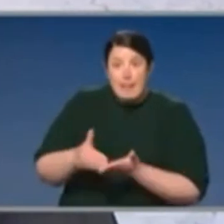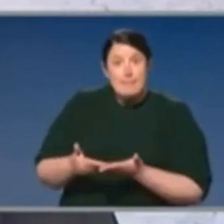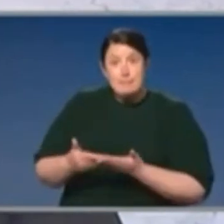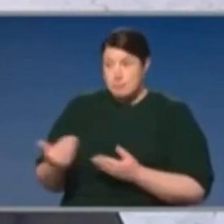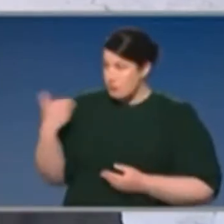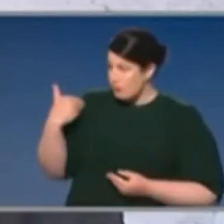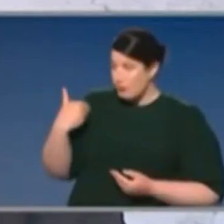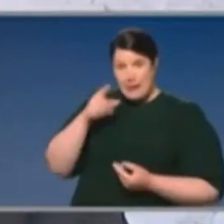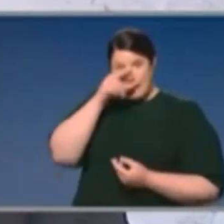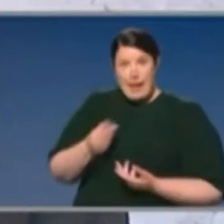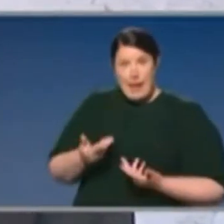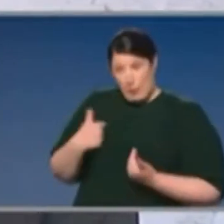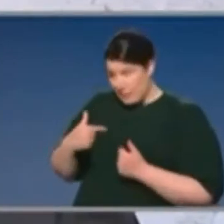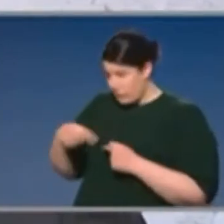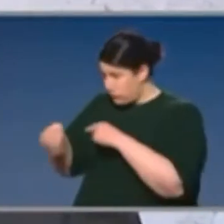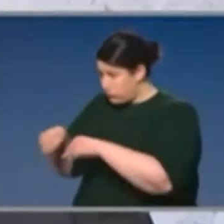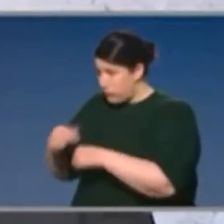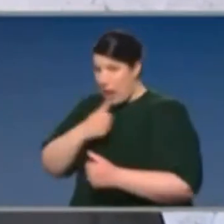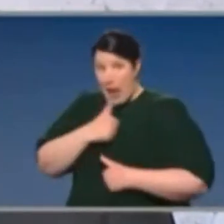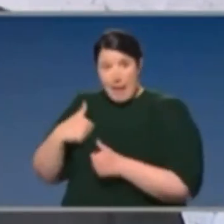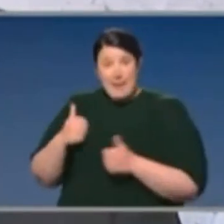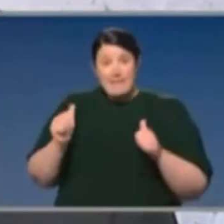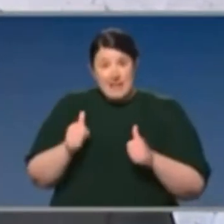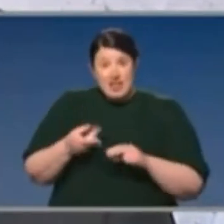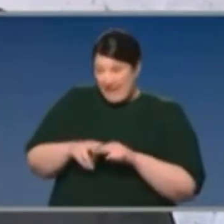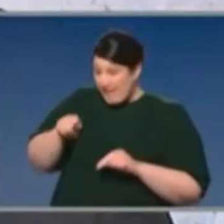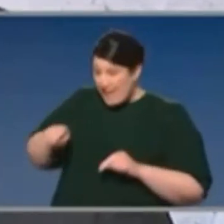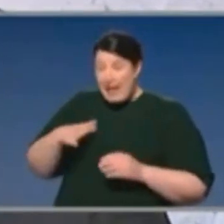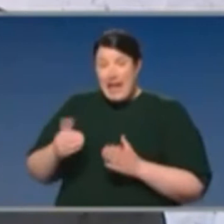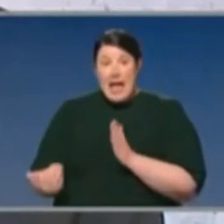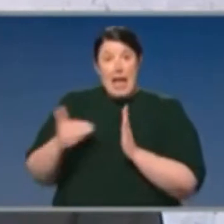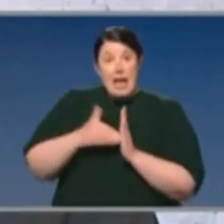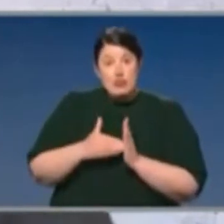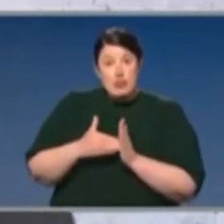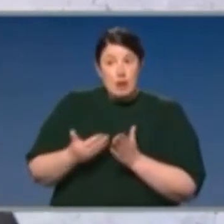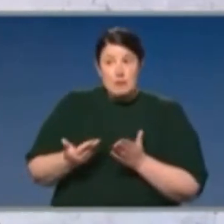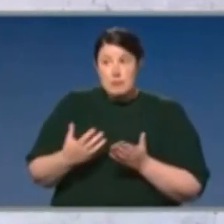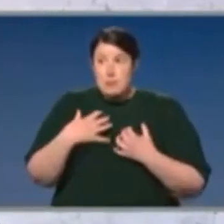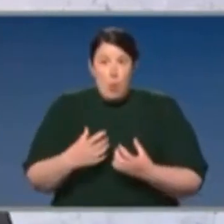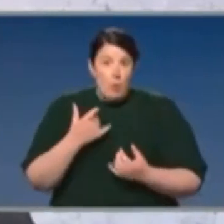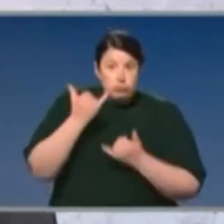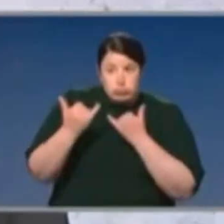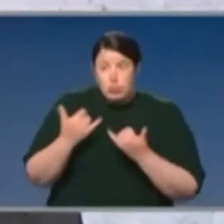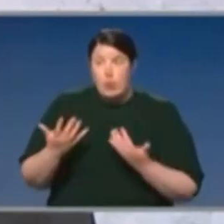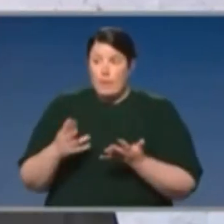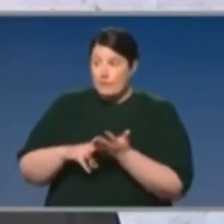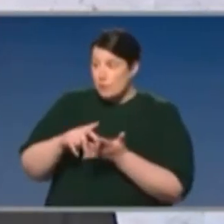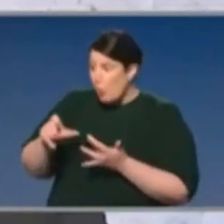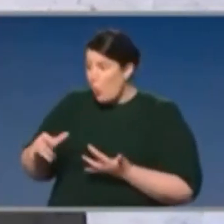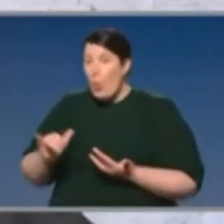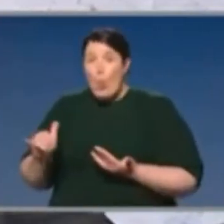already had ADF support in there, but I think if there is extra support that is needed to lift whether it's in Victoria